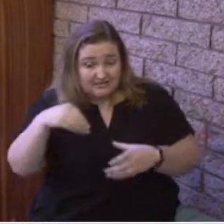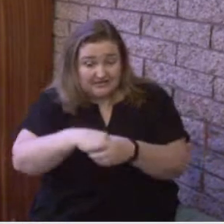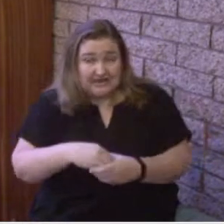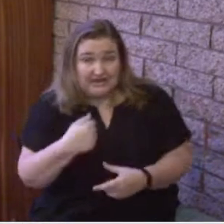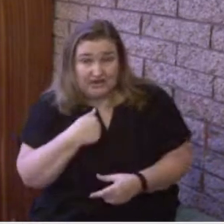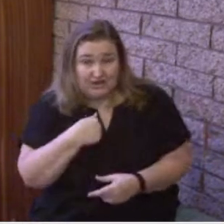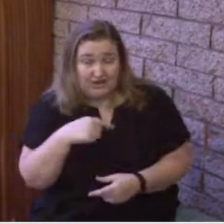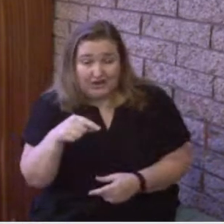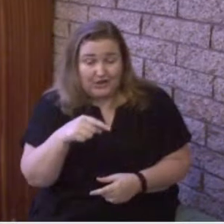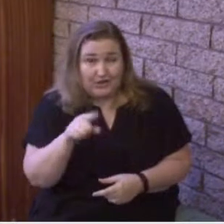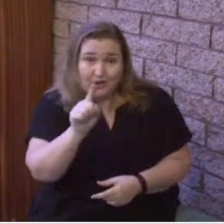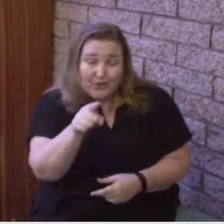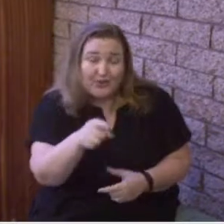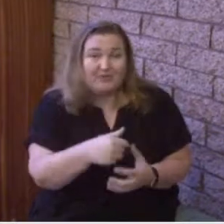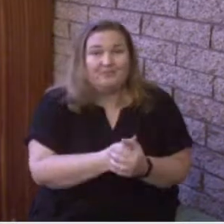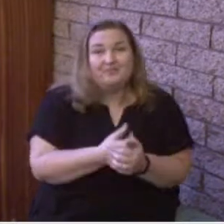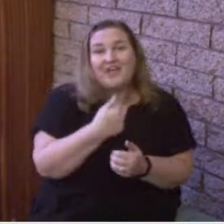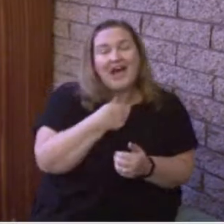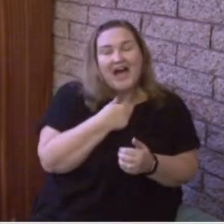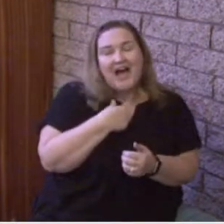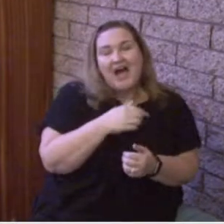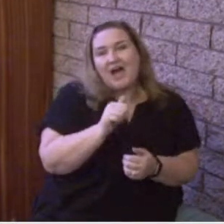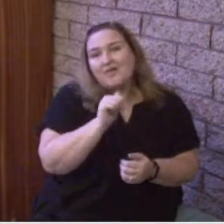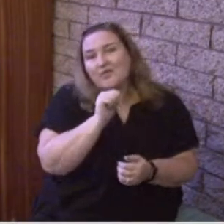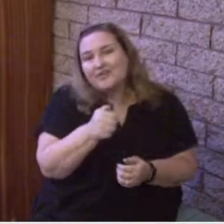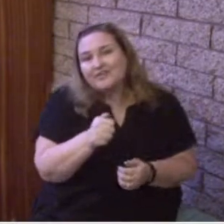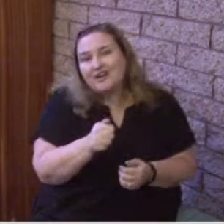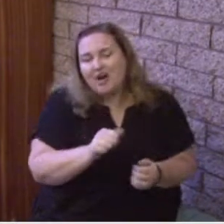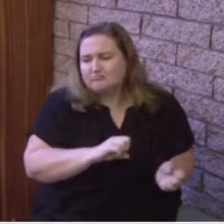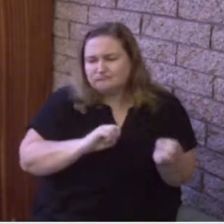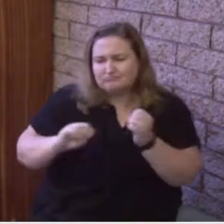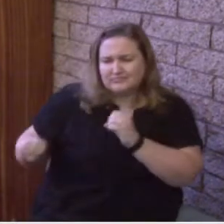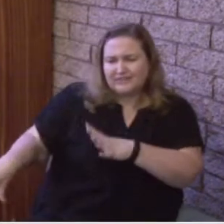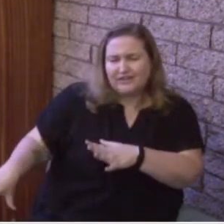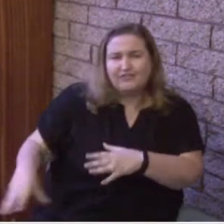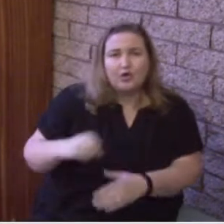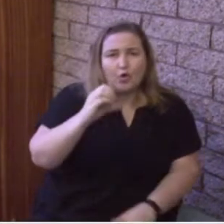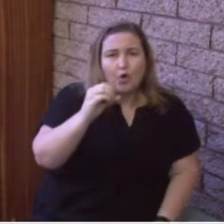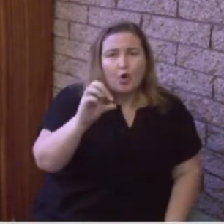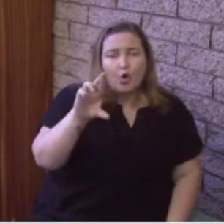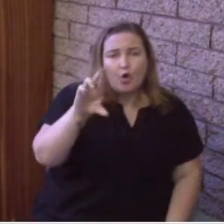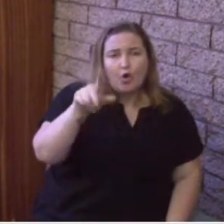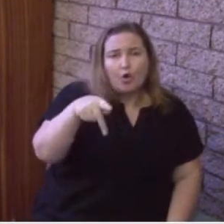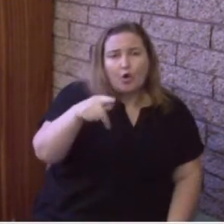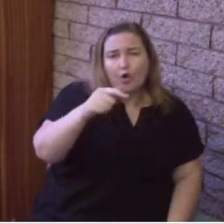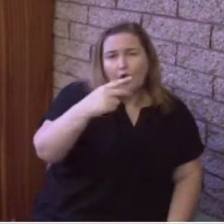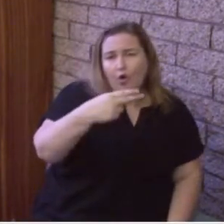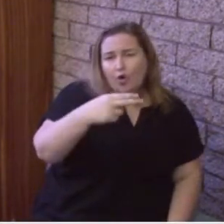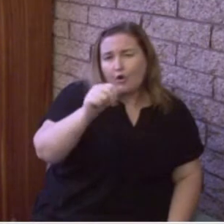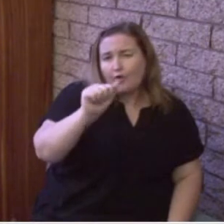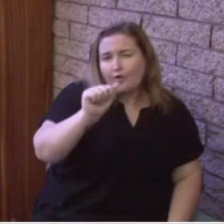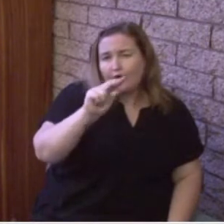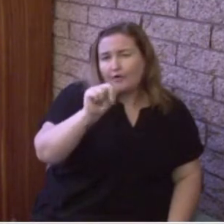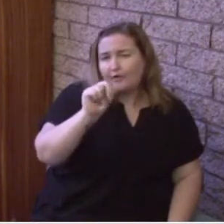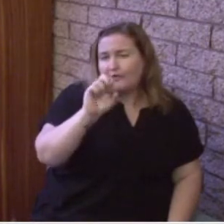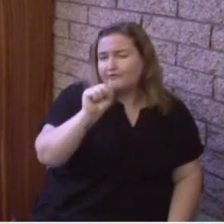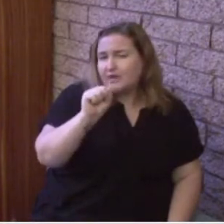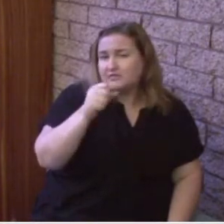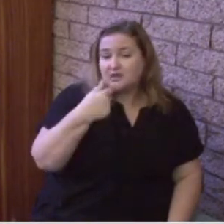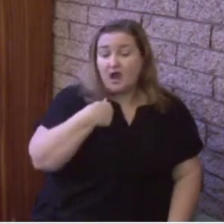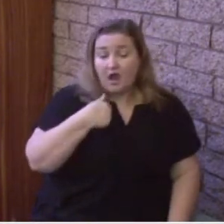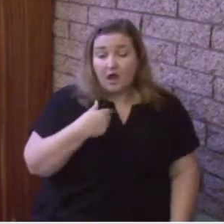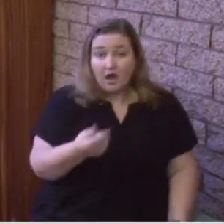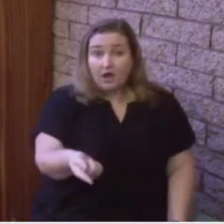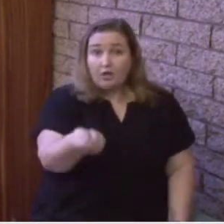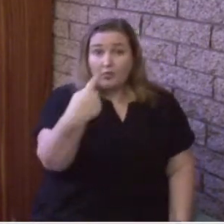I will not, in verse 8, I will not leave you as orphans. I will come to you yet a little while, and the